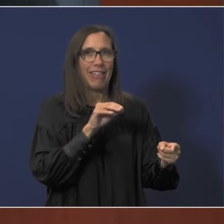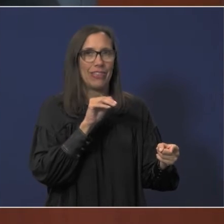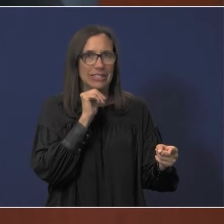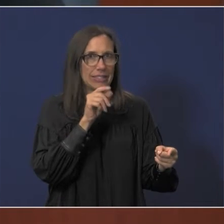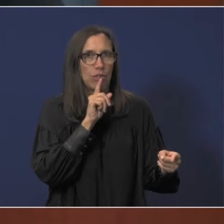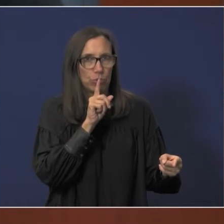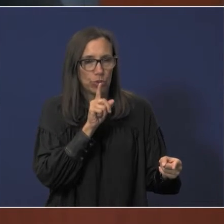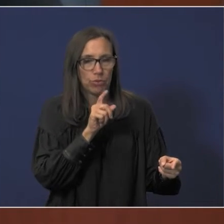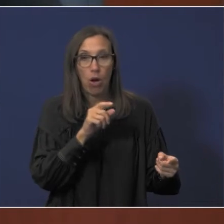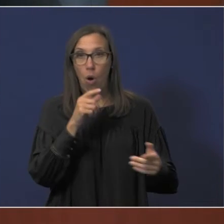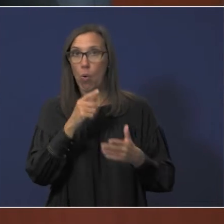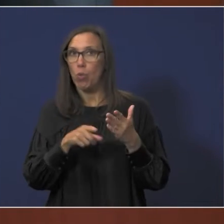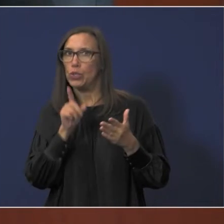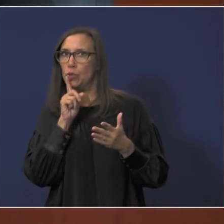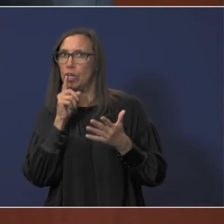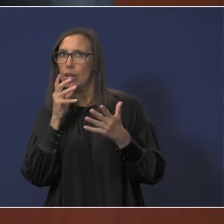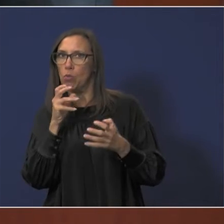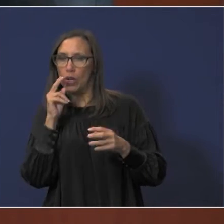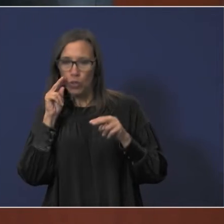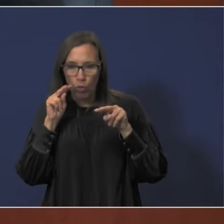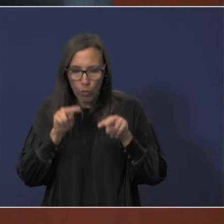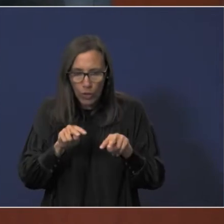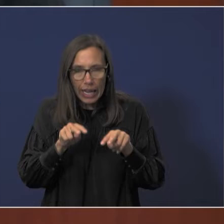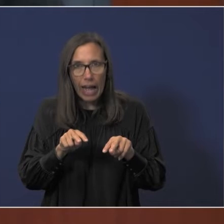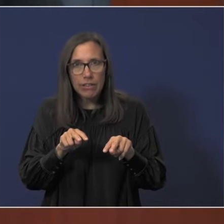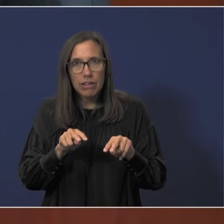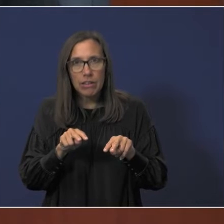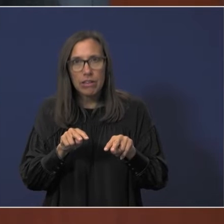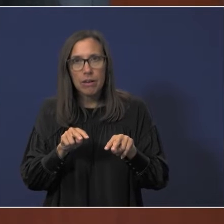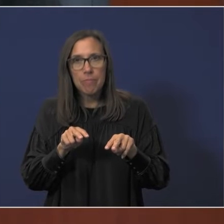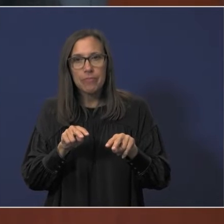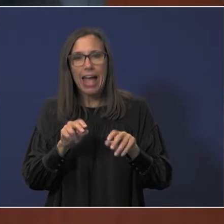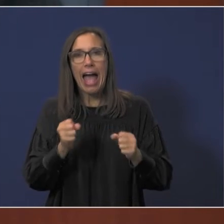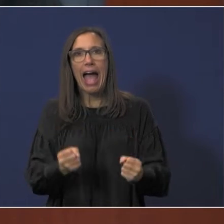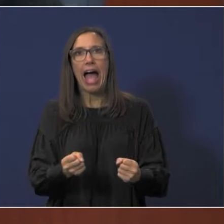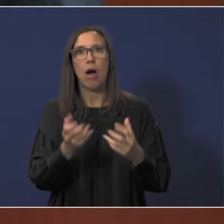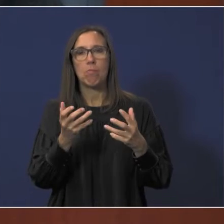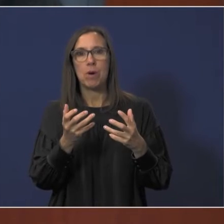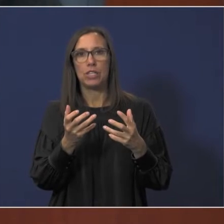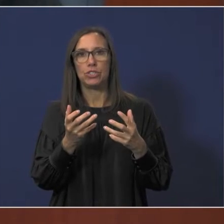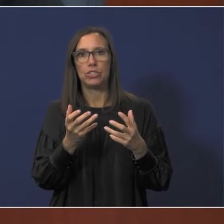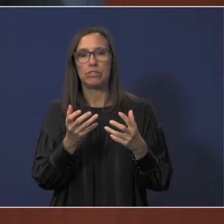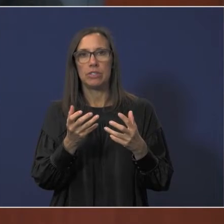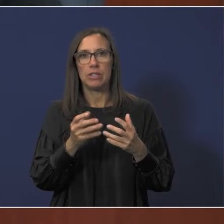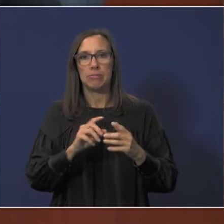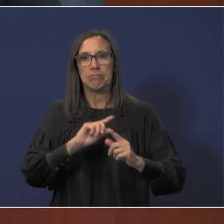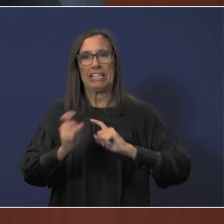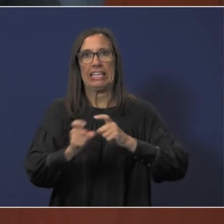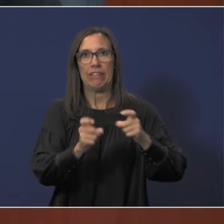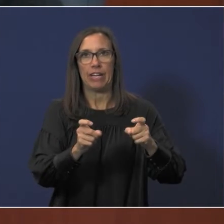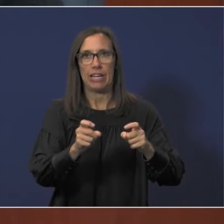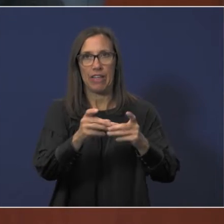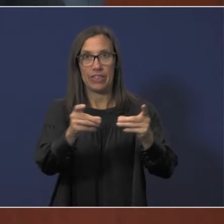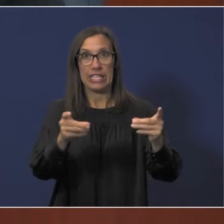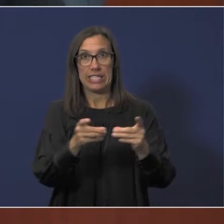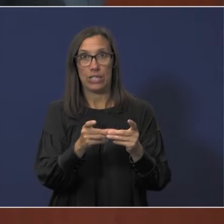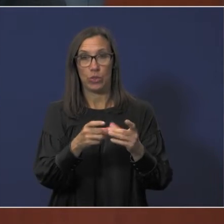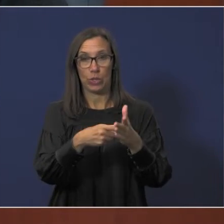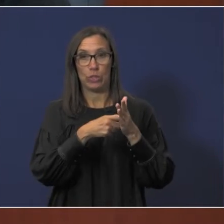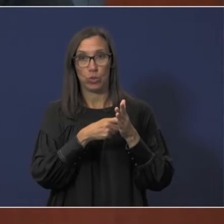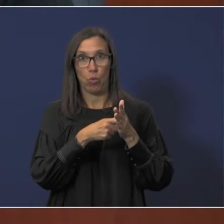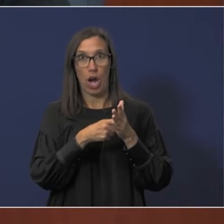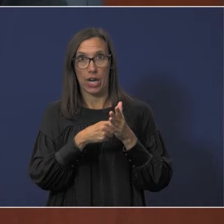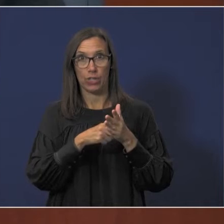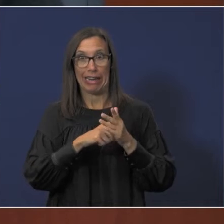case what you really want to look at is the contributions that the district makes and is required to make and did they